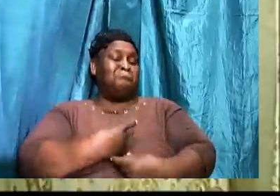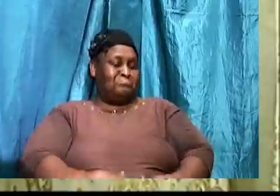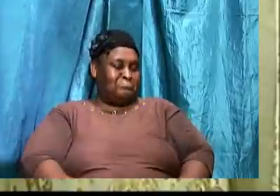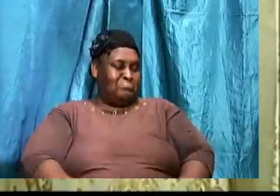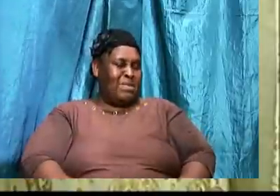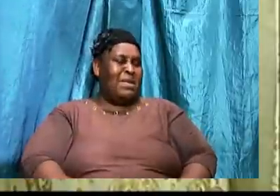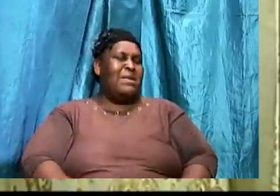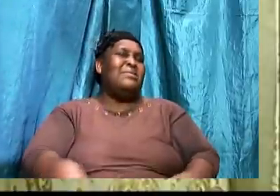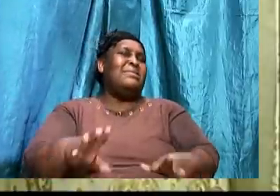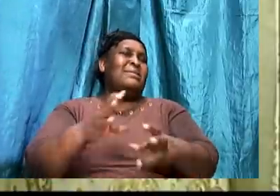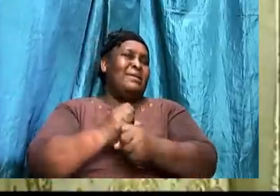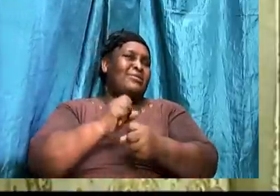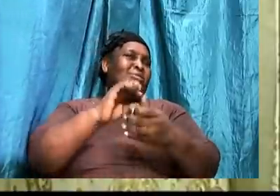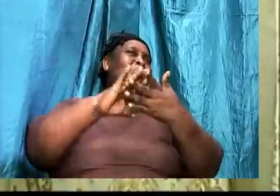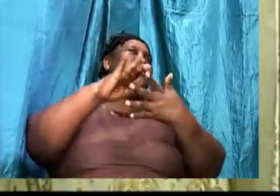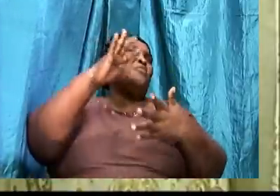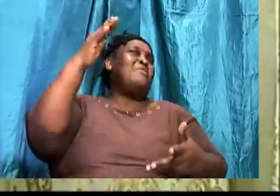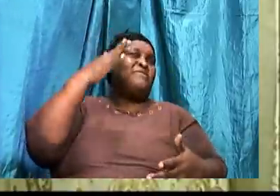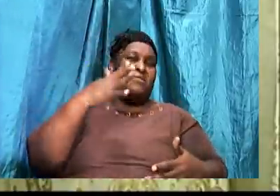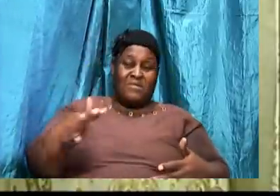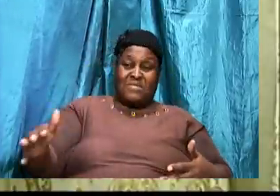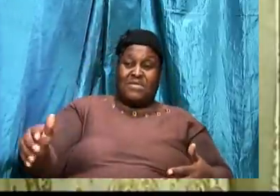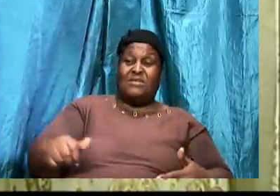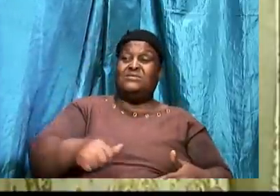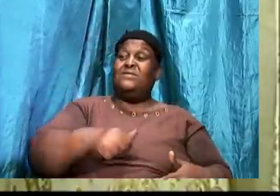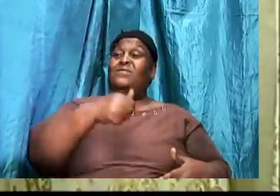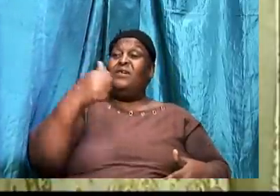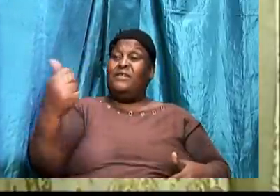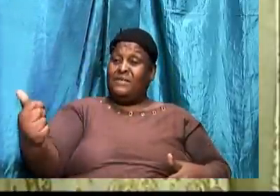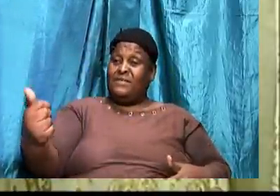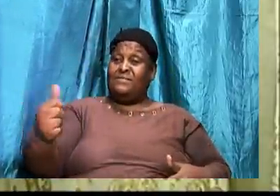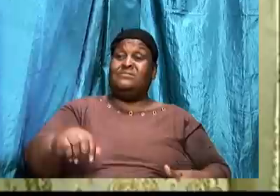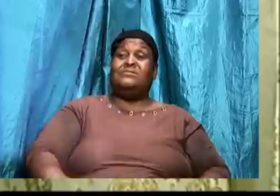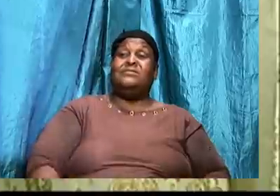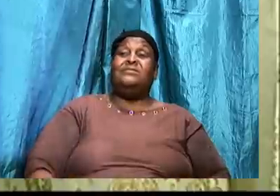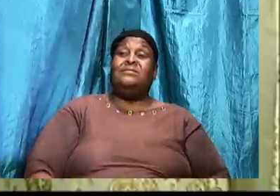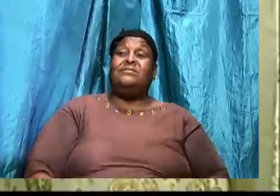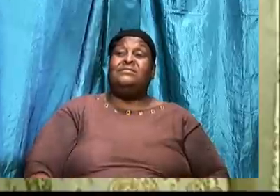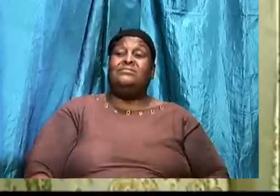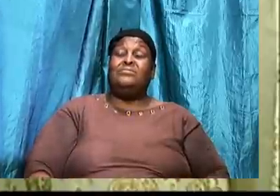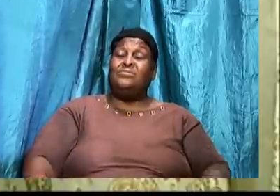credit or glory for things that others did.